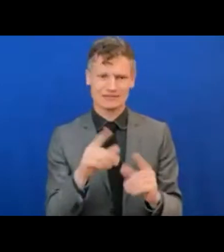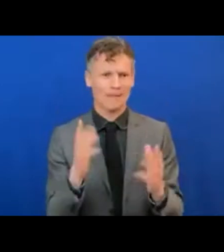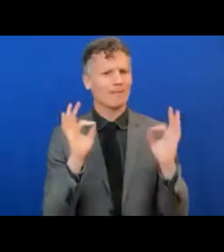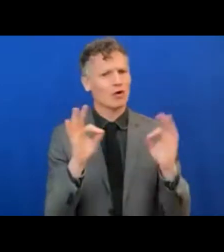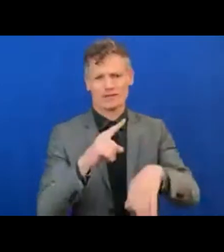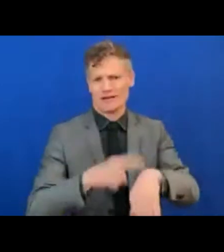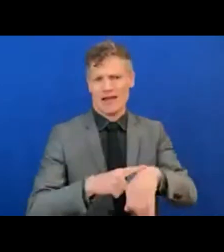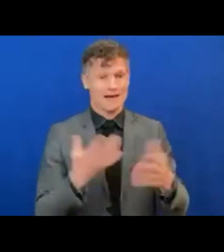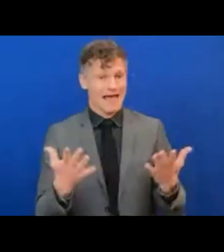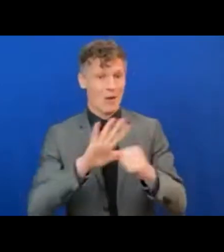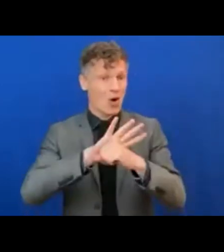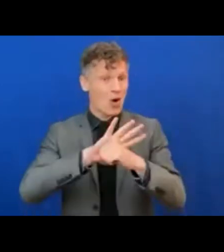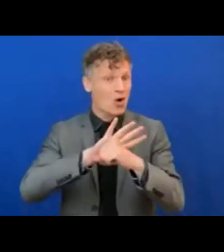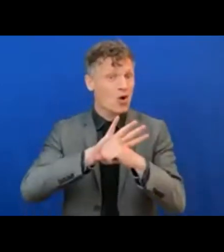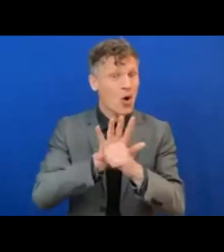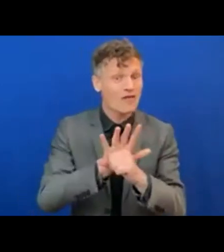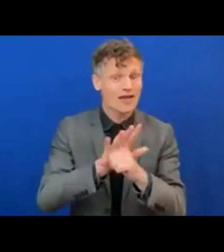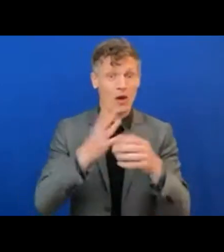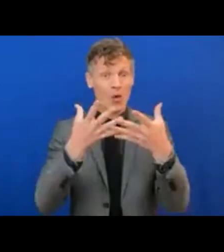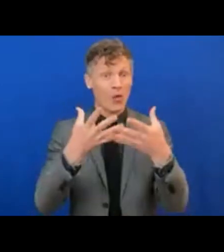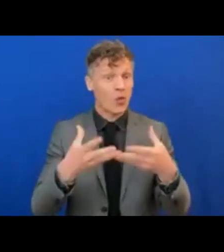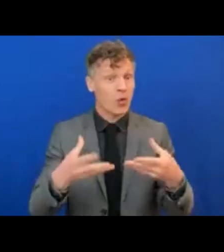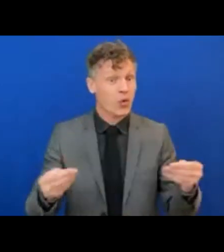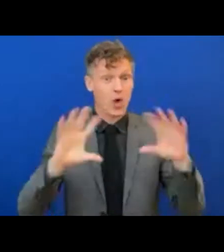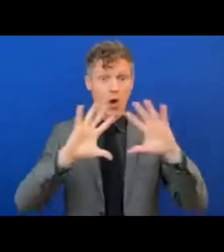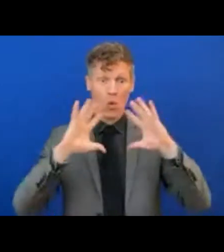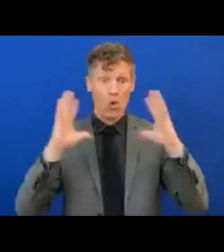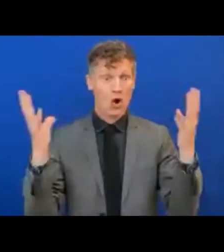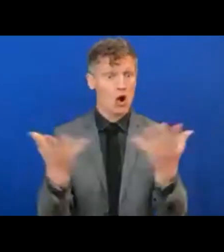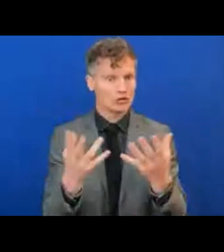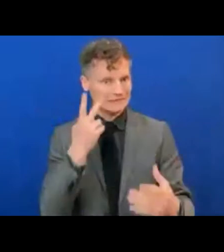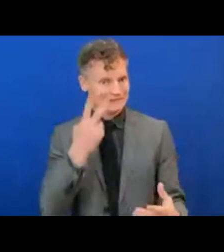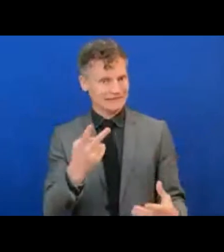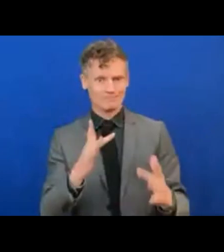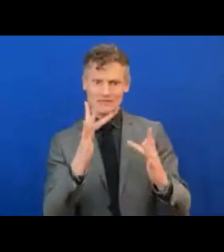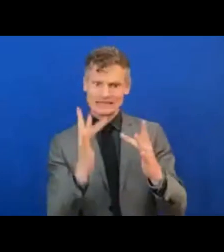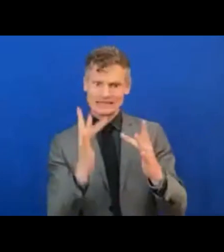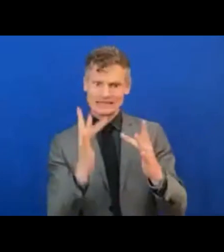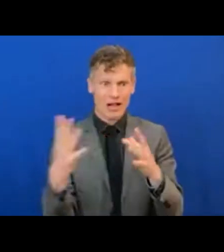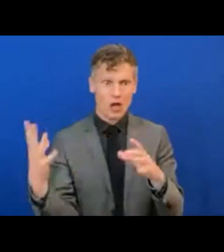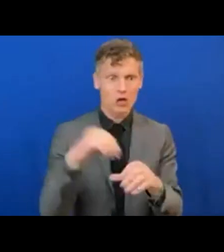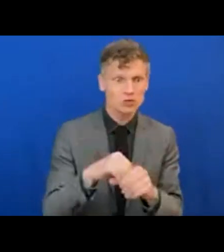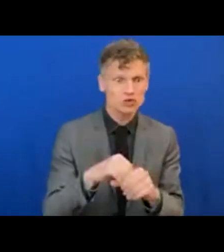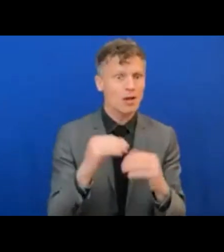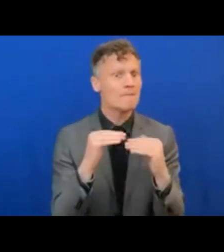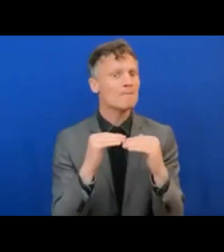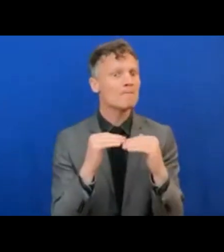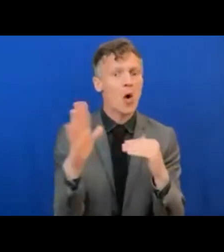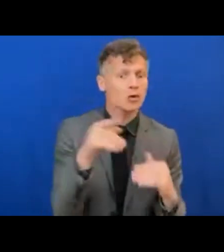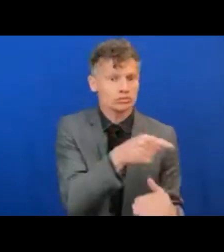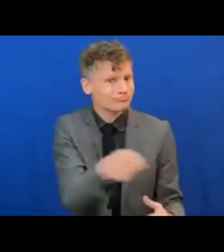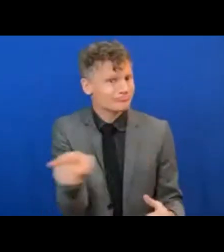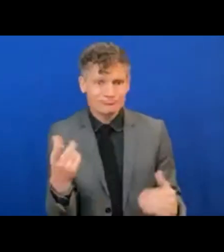our post-COVID world, digital exclusion increasingly means economic exclusion. It means